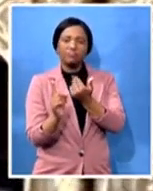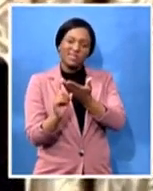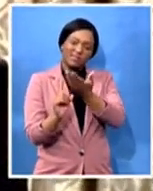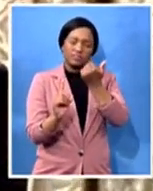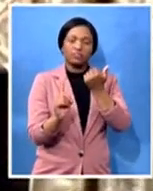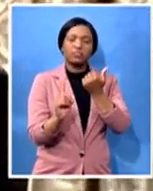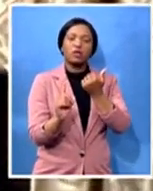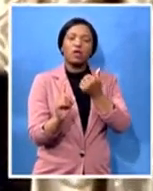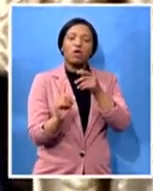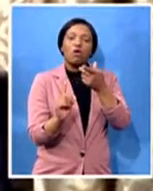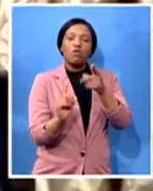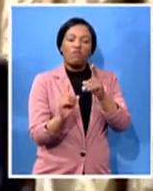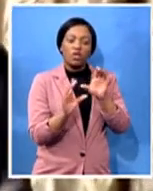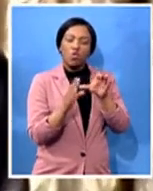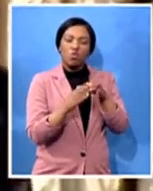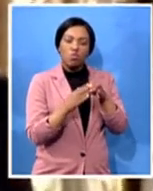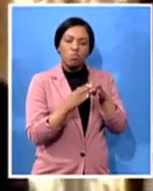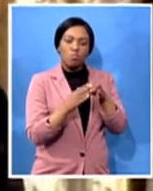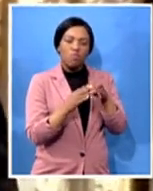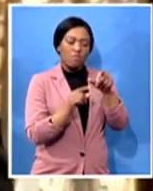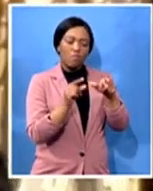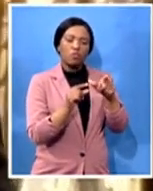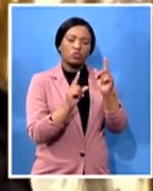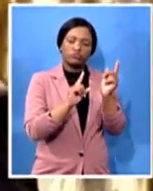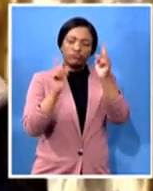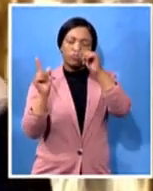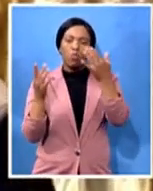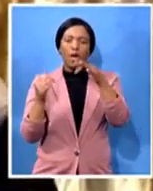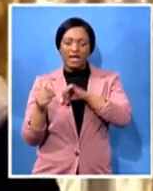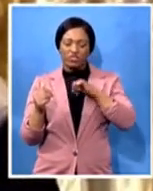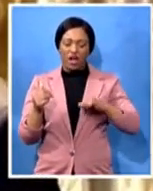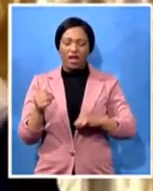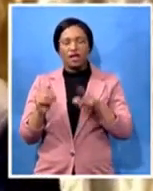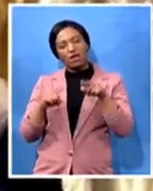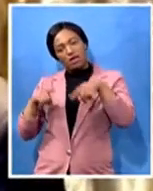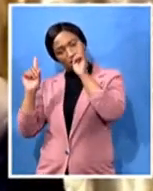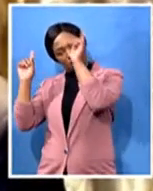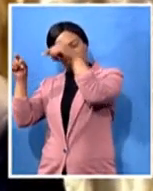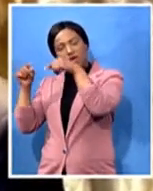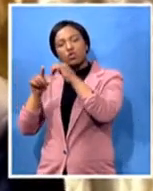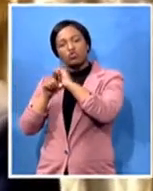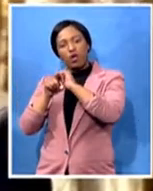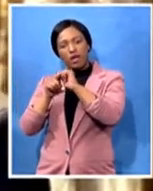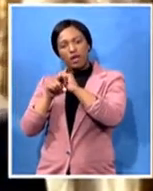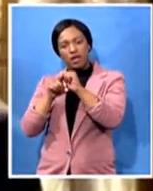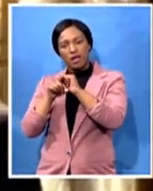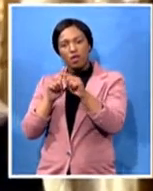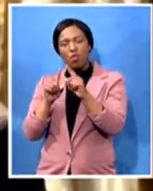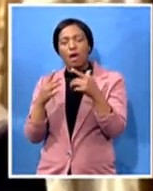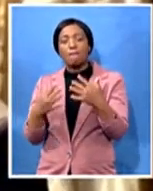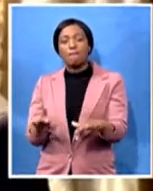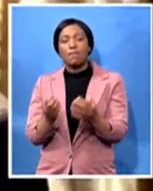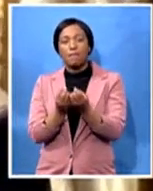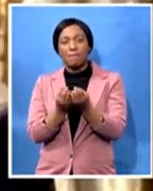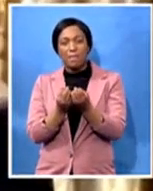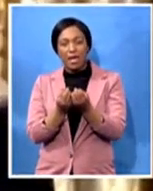be trained in china and there were many aspects that contributed to that and for